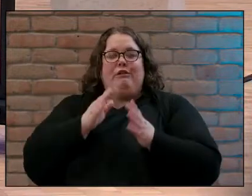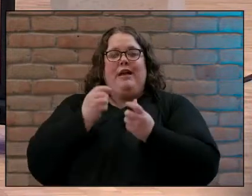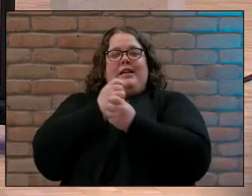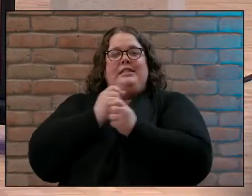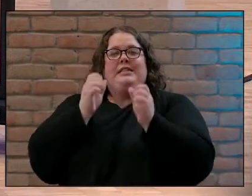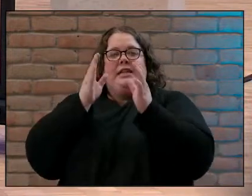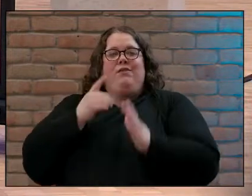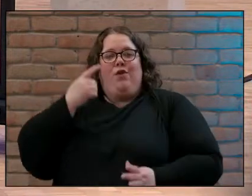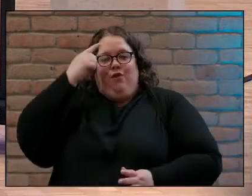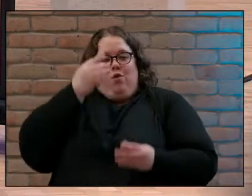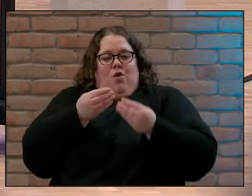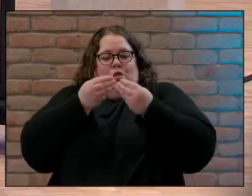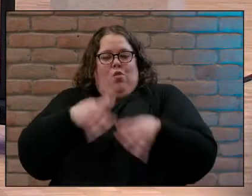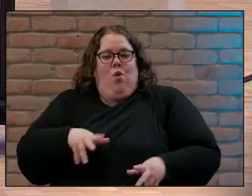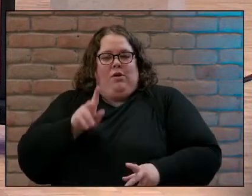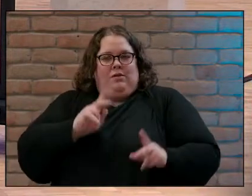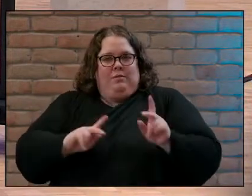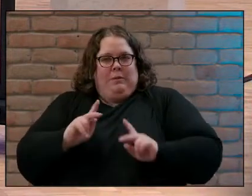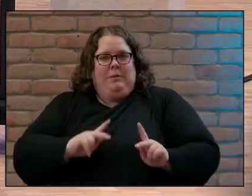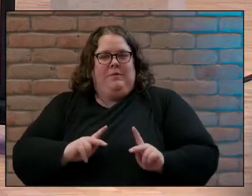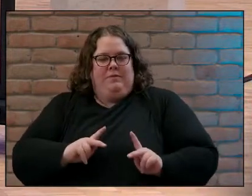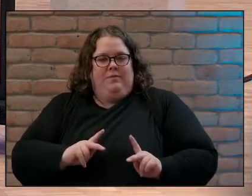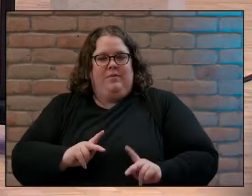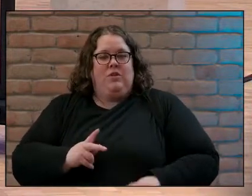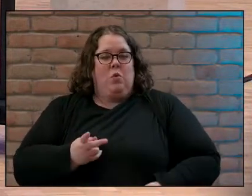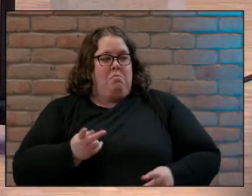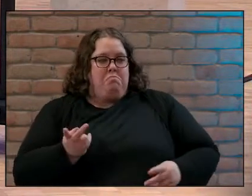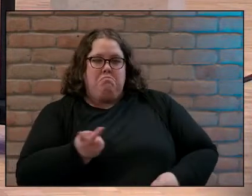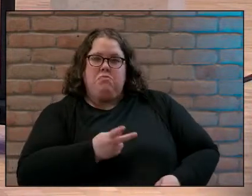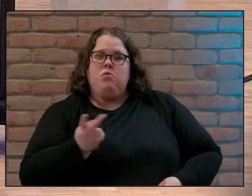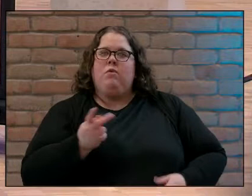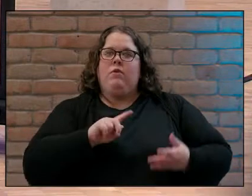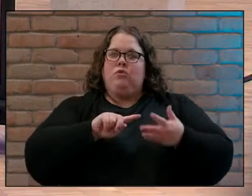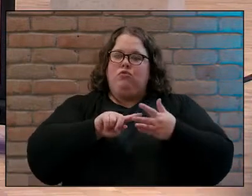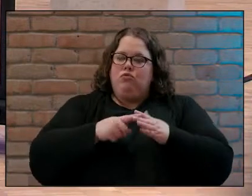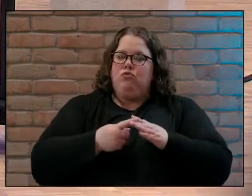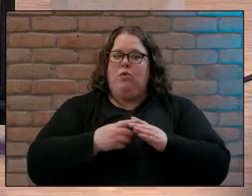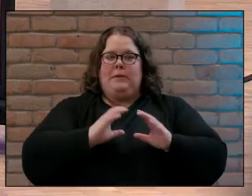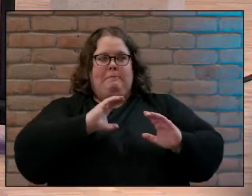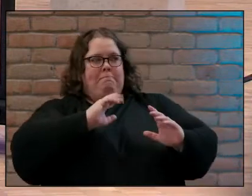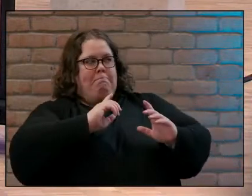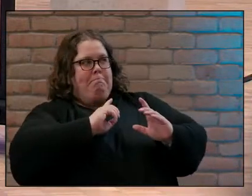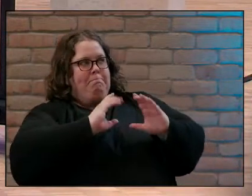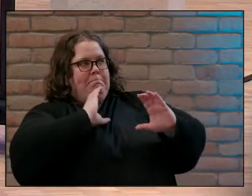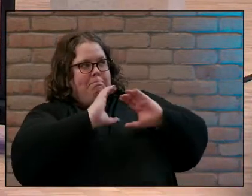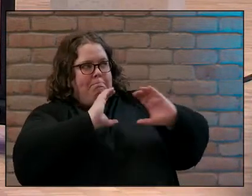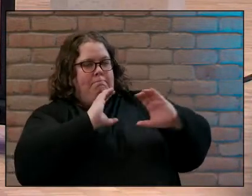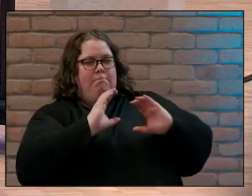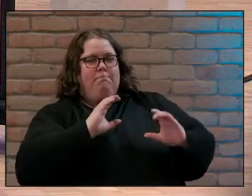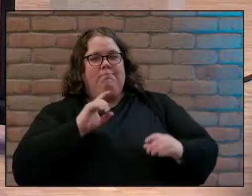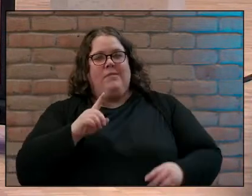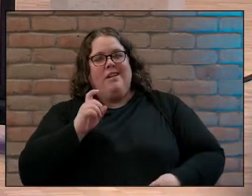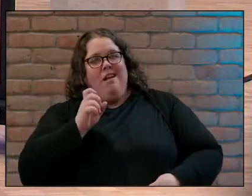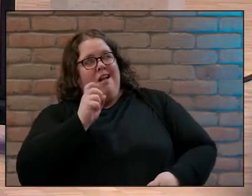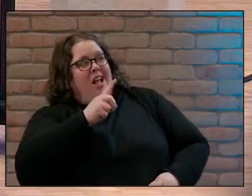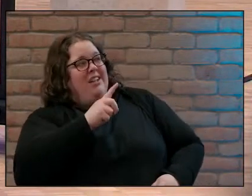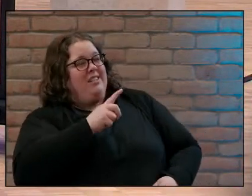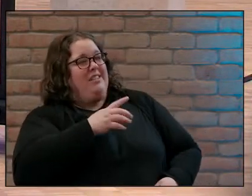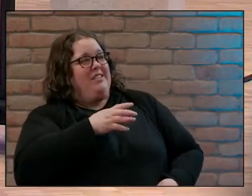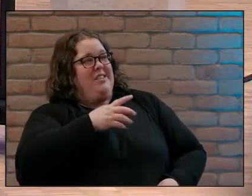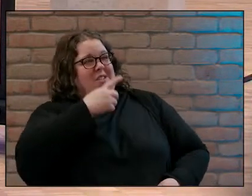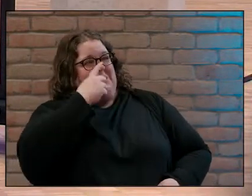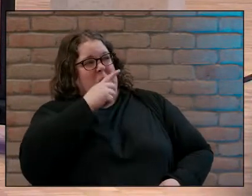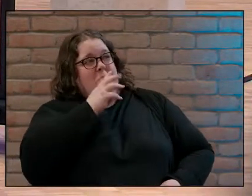and so they begin a conversation with him asking can I have a drink of water and as we go through their